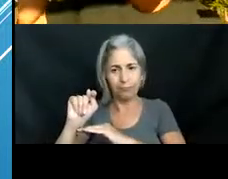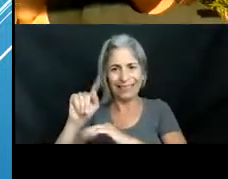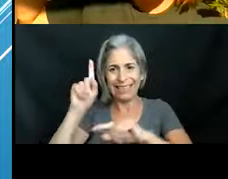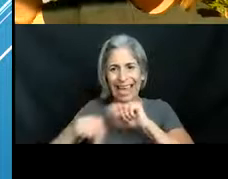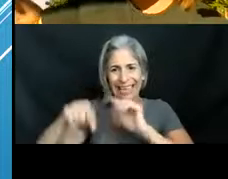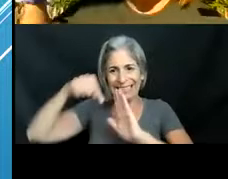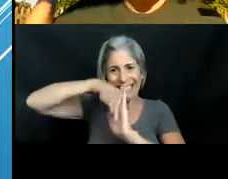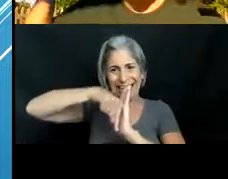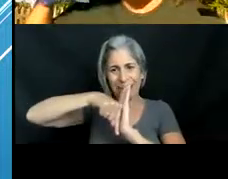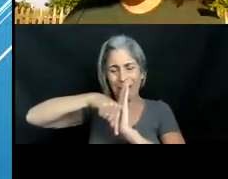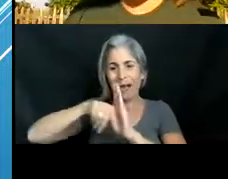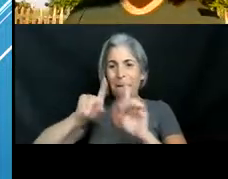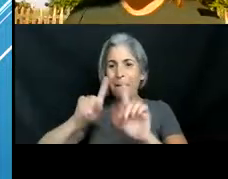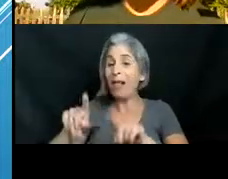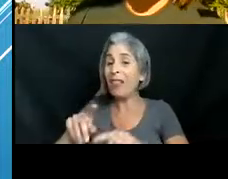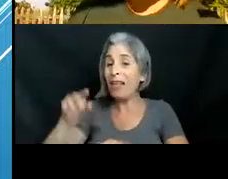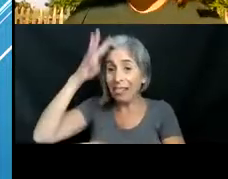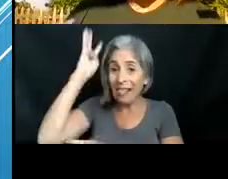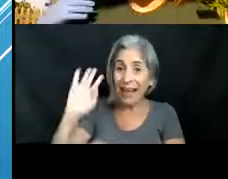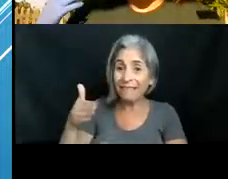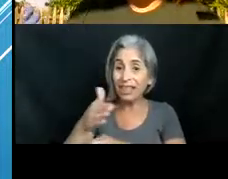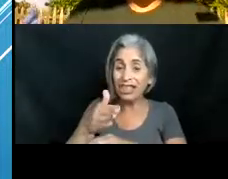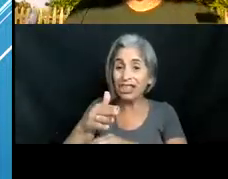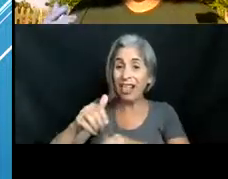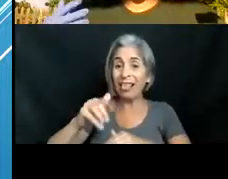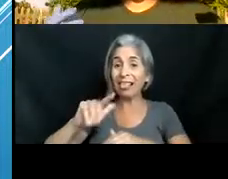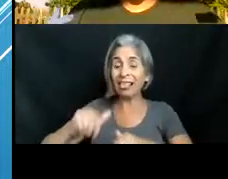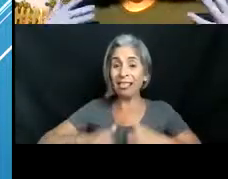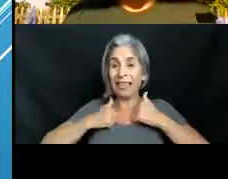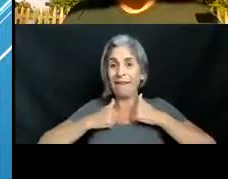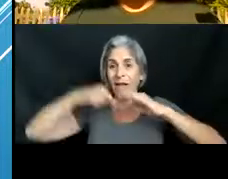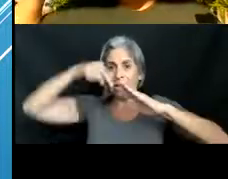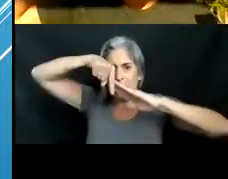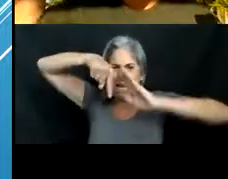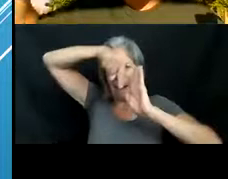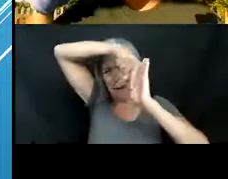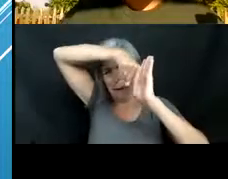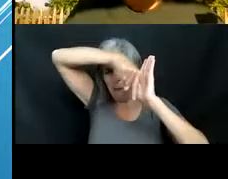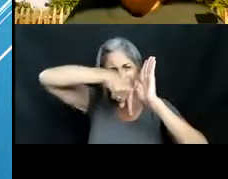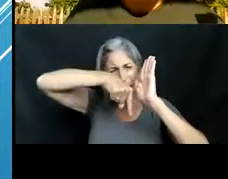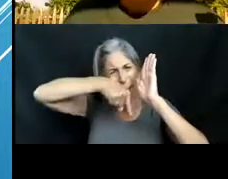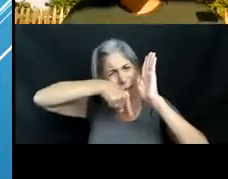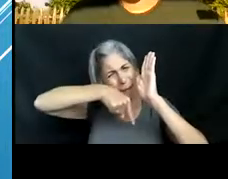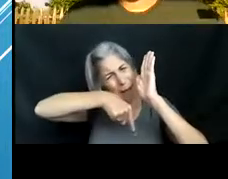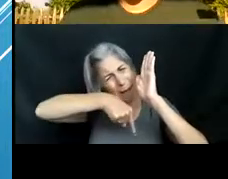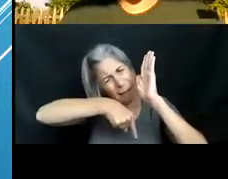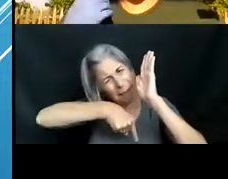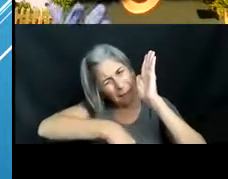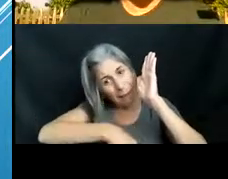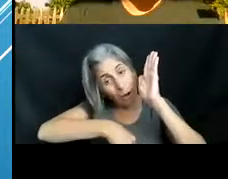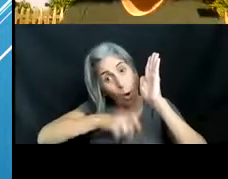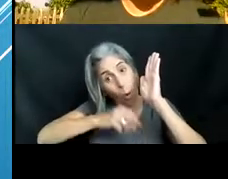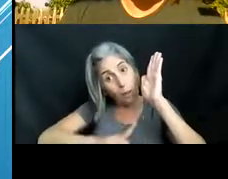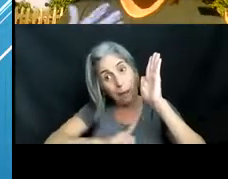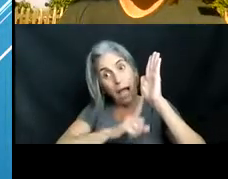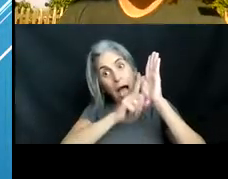one foot of water and a thousand feet of water. So we really need to find a solution to get them at all the different levels. But